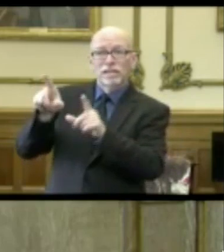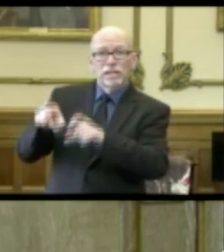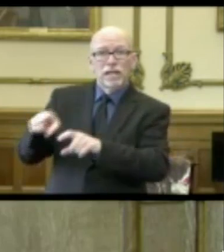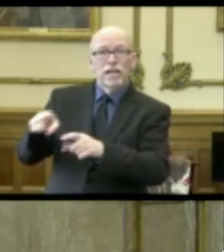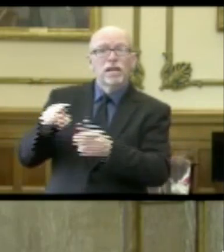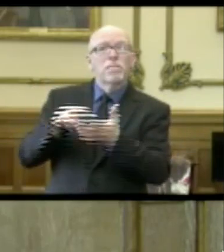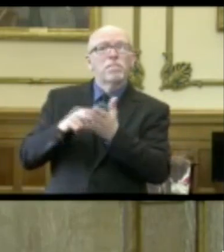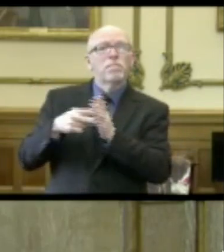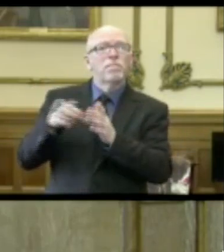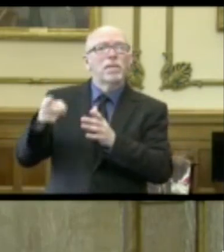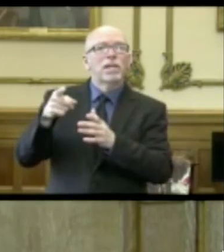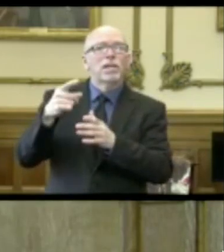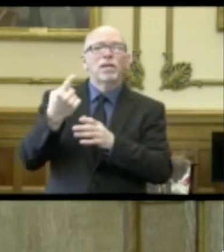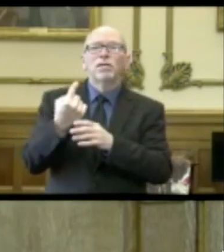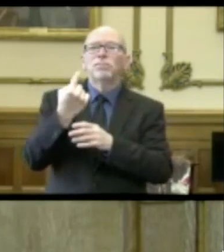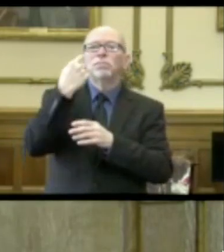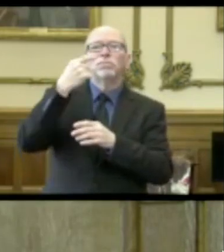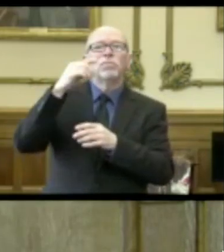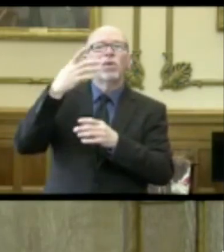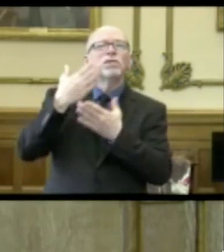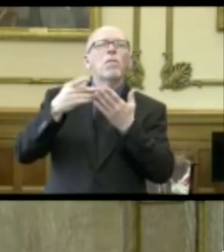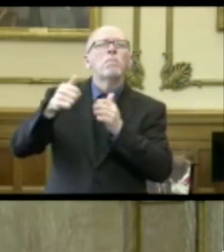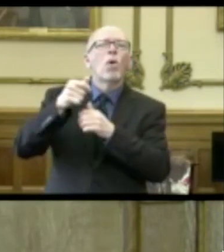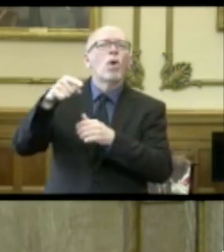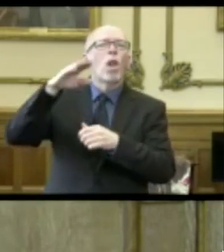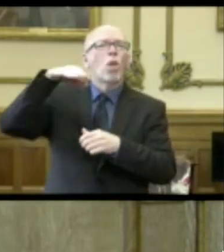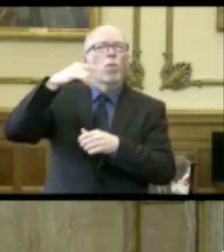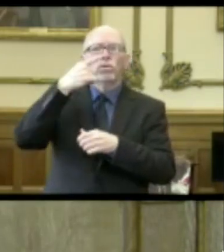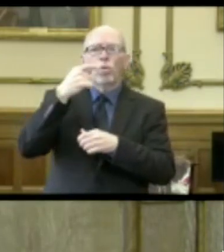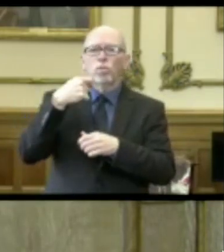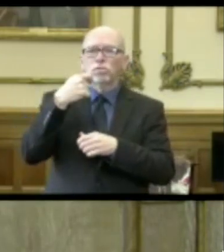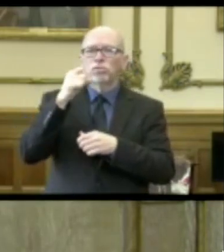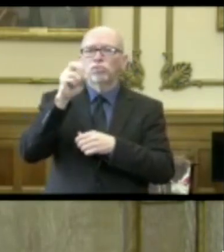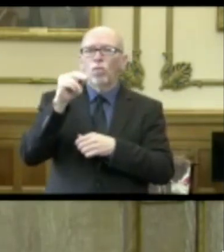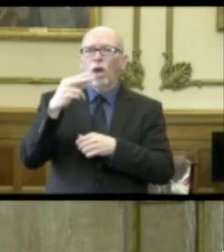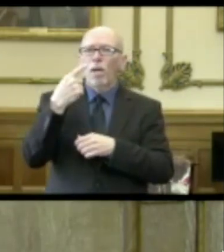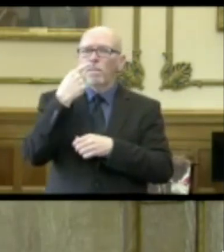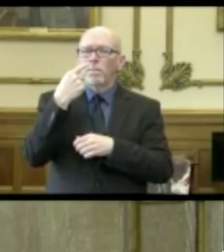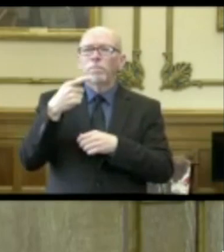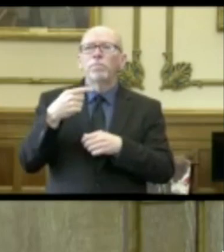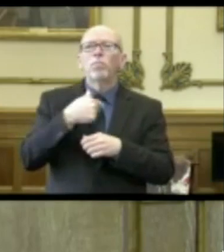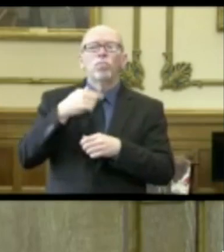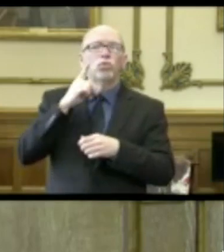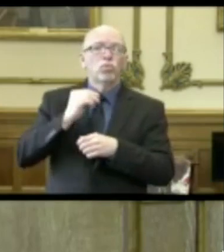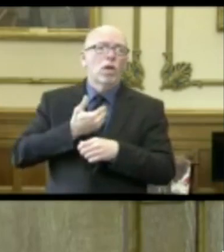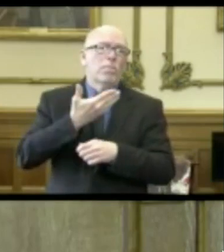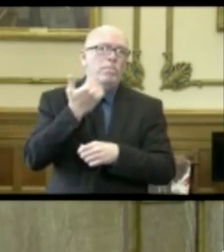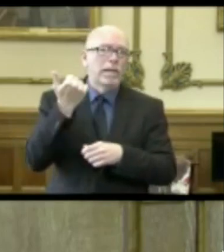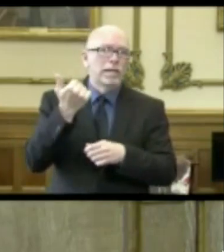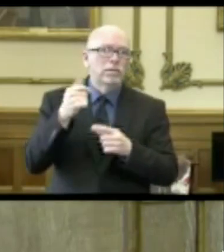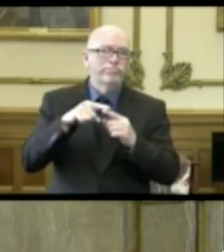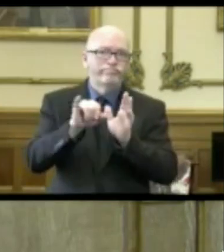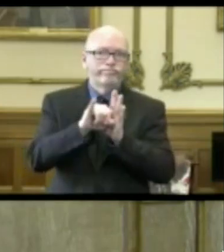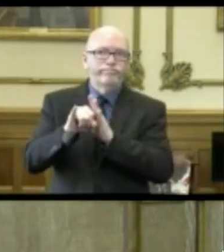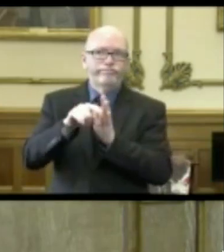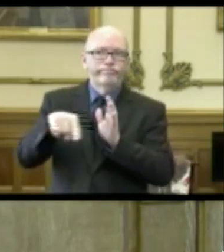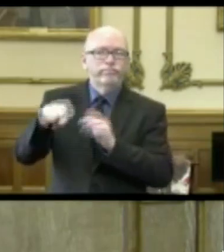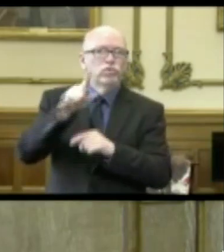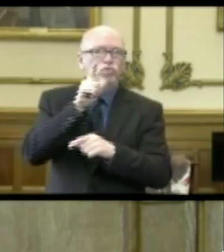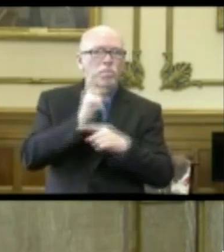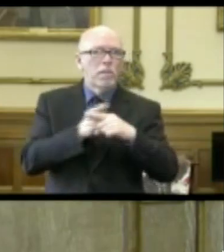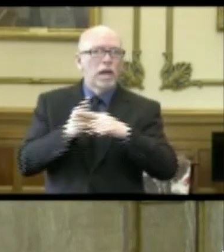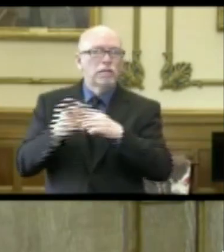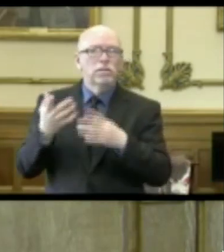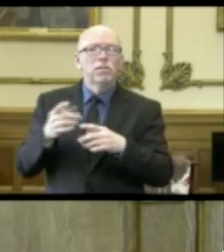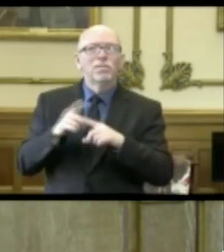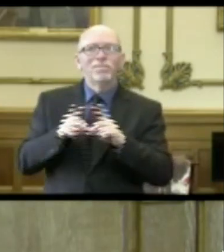that's an anterior nary's lower nose swab, and we will be doing the best we can to identify everybody that's positive. But